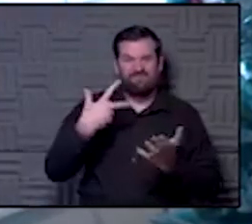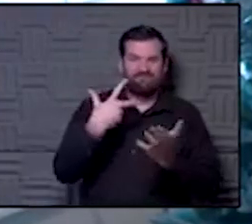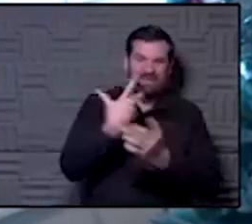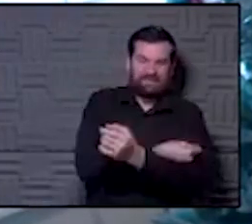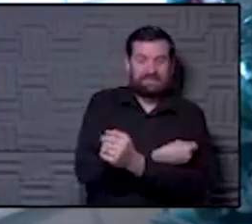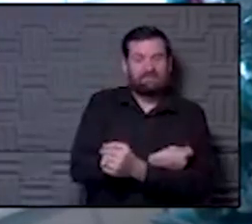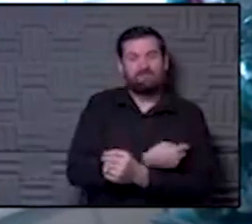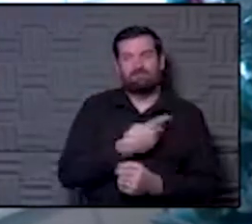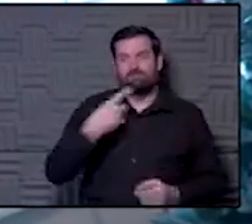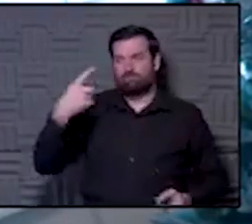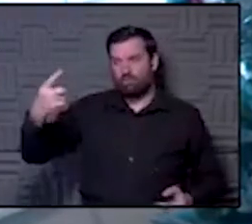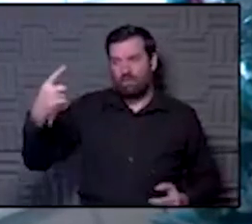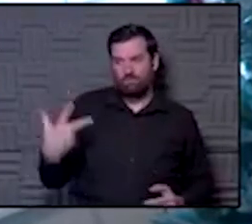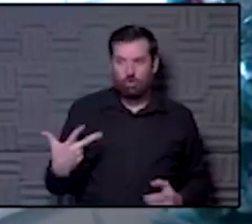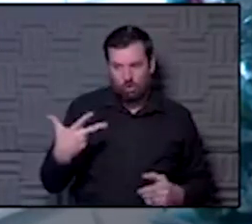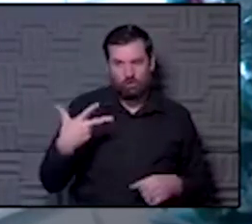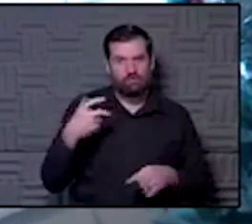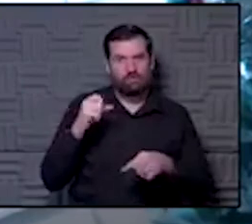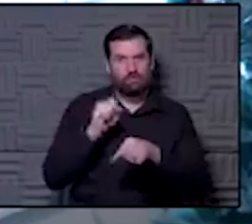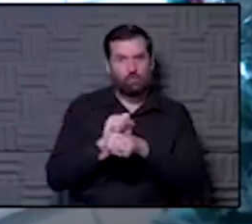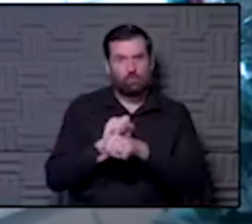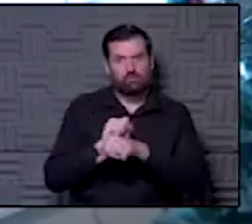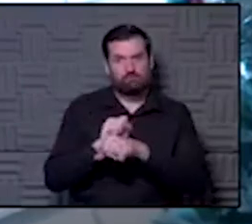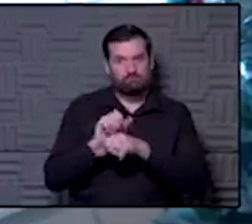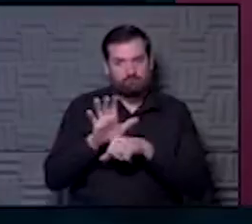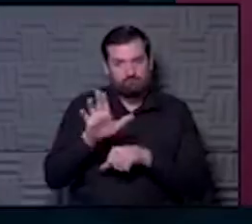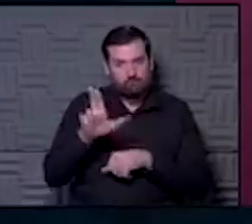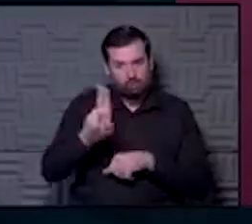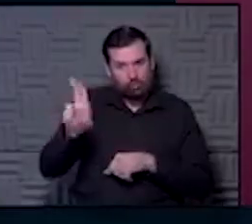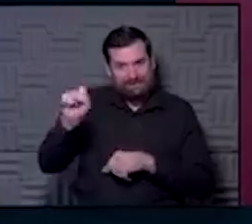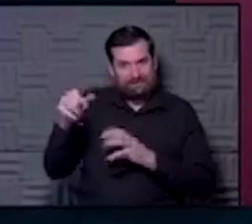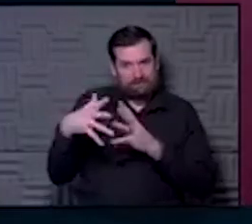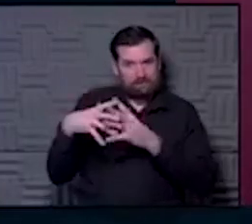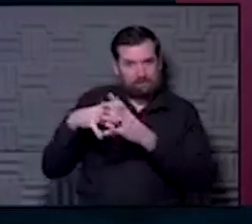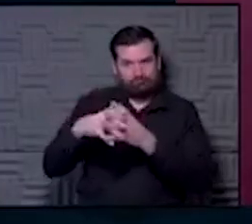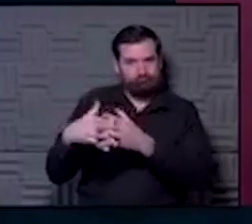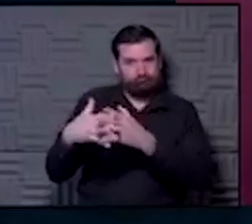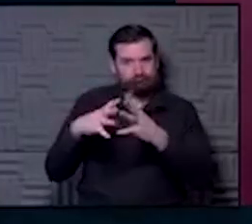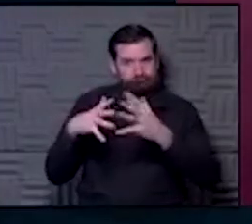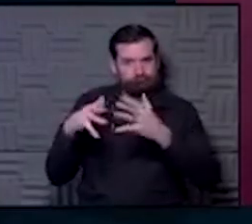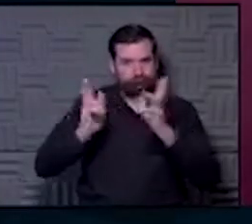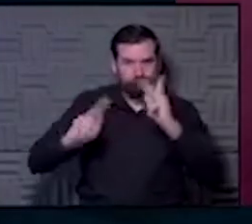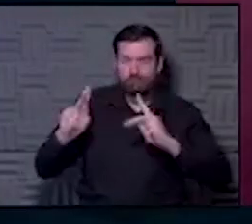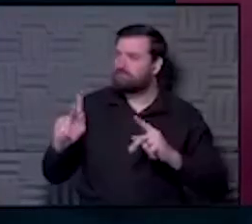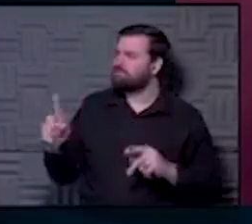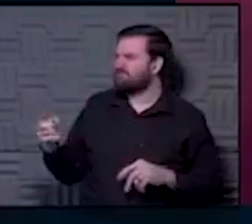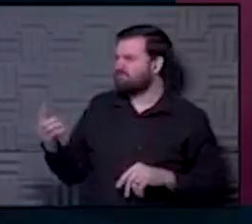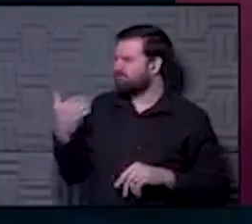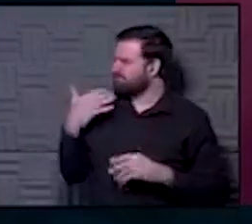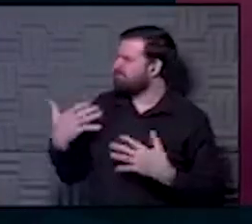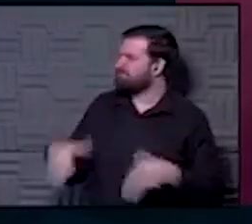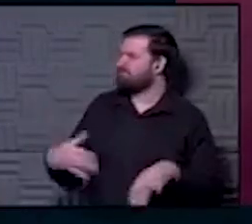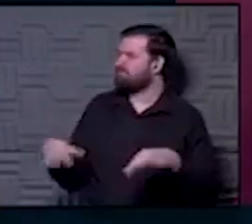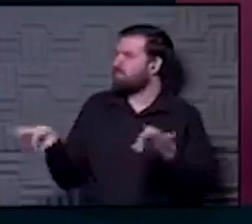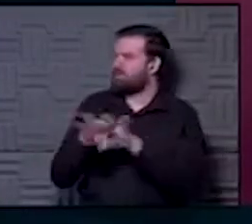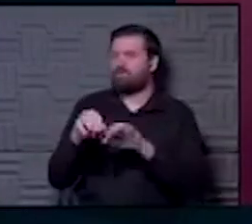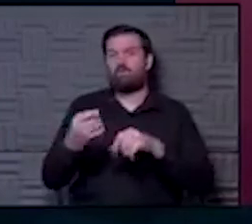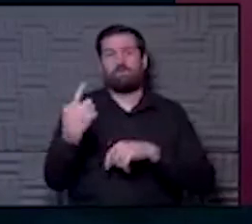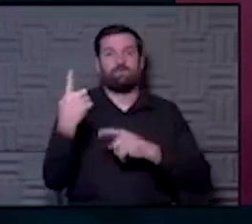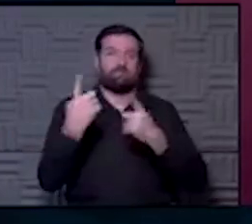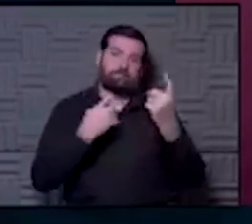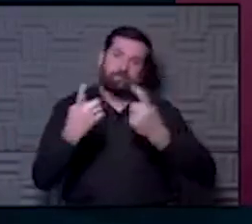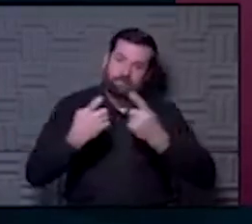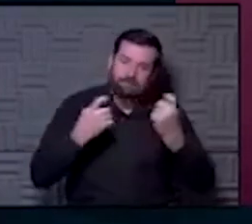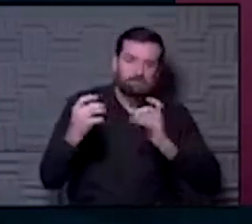country, basically, in that first phase one. Yeah, it's so important. So talk to us a little bit. You know, one of the questions we get on the program a lot, Dr. Alton,